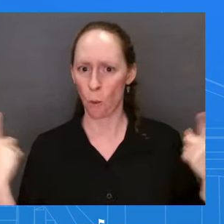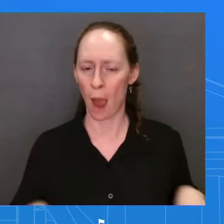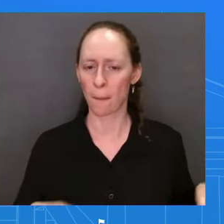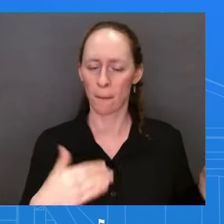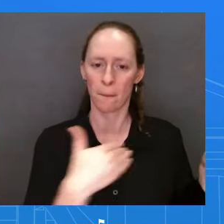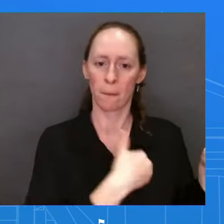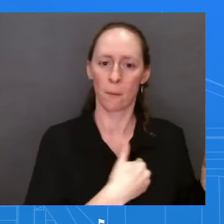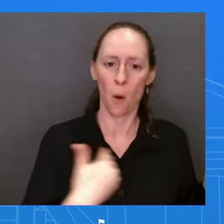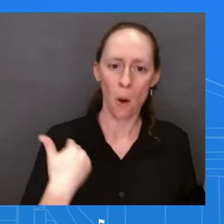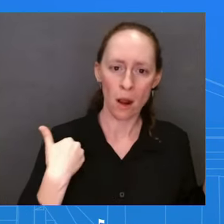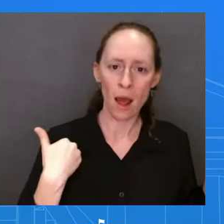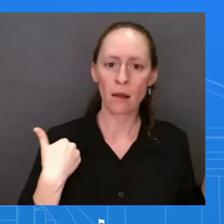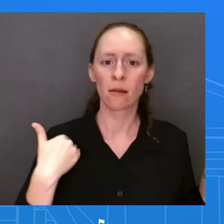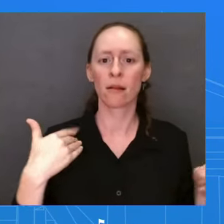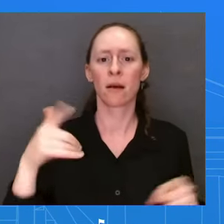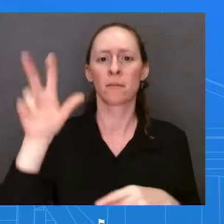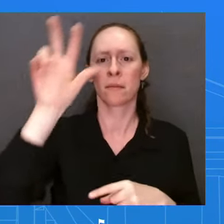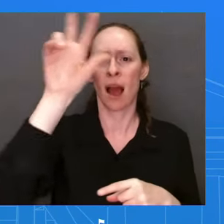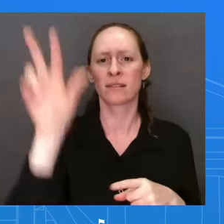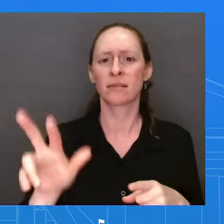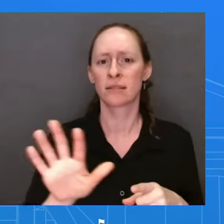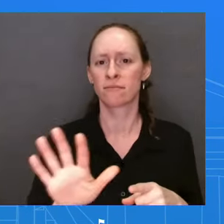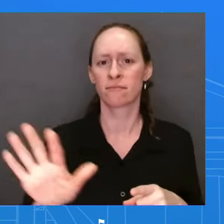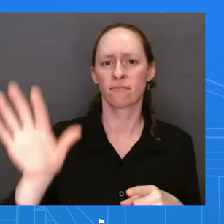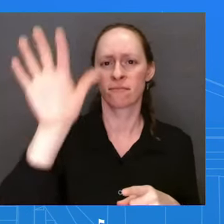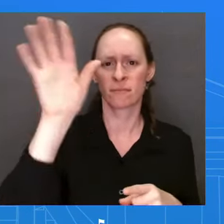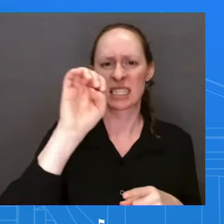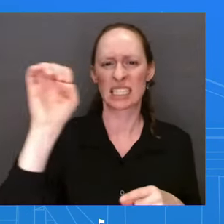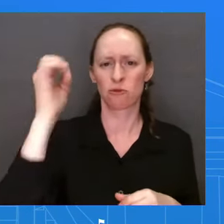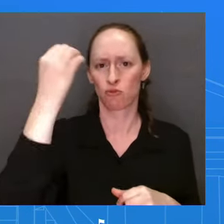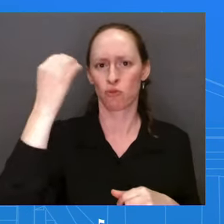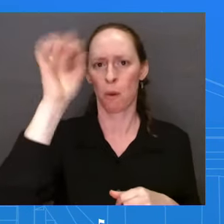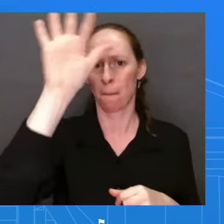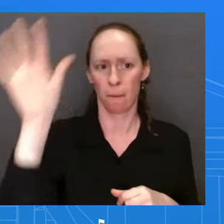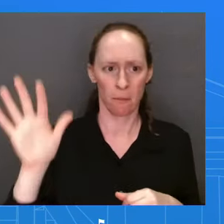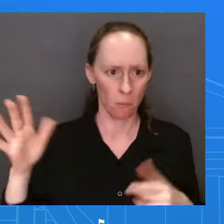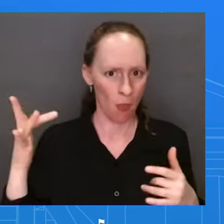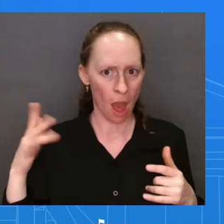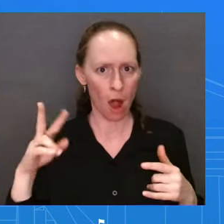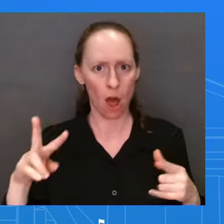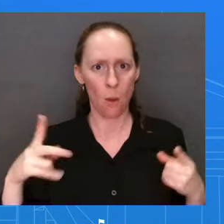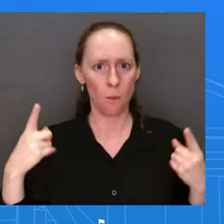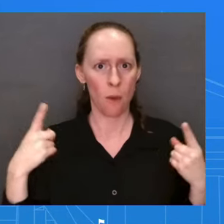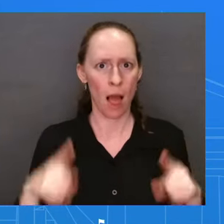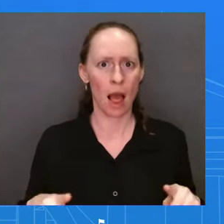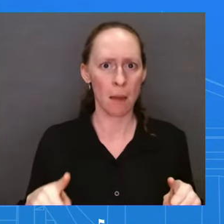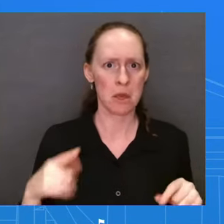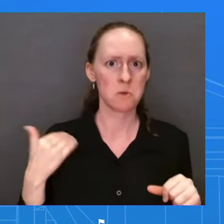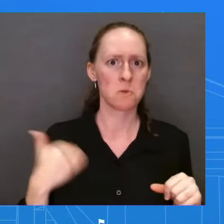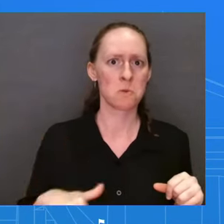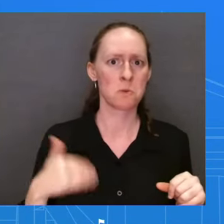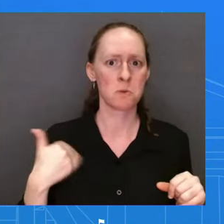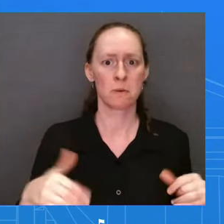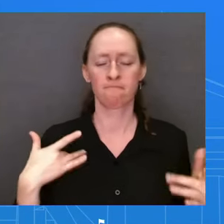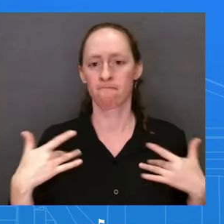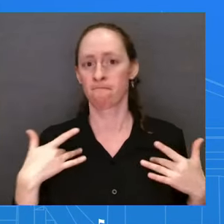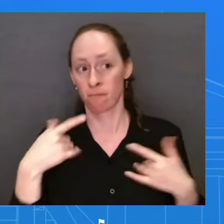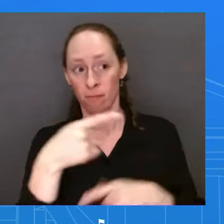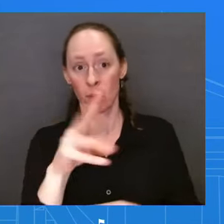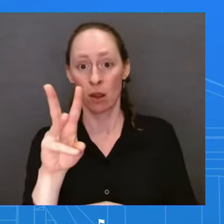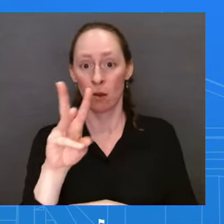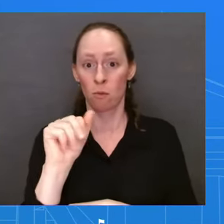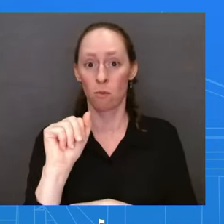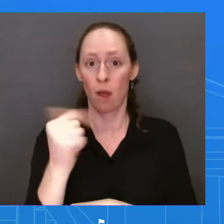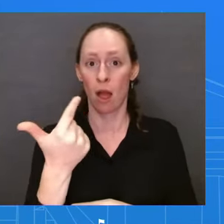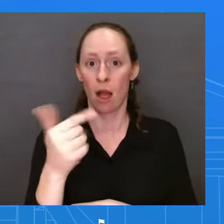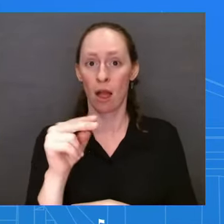Belarus. And Polish President just today called it a relocation of Russian forces. So is